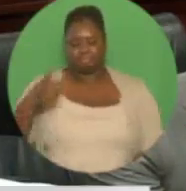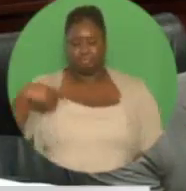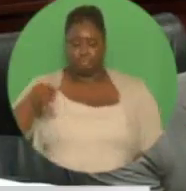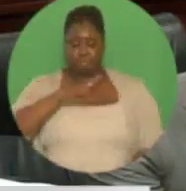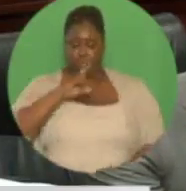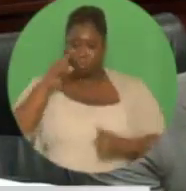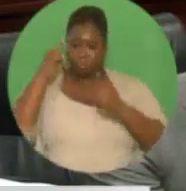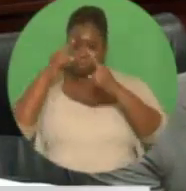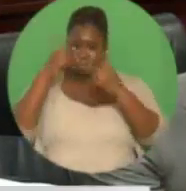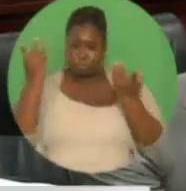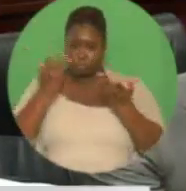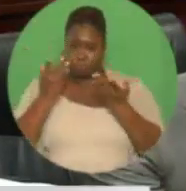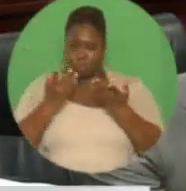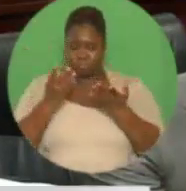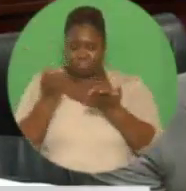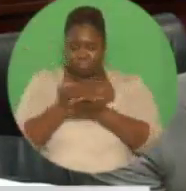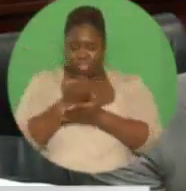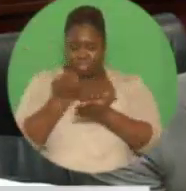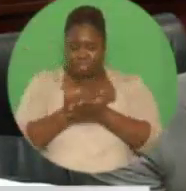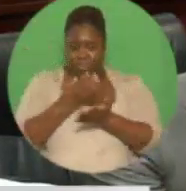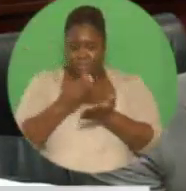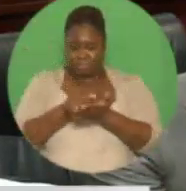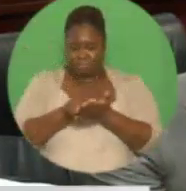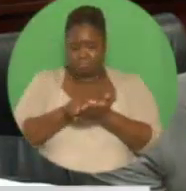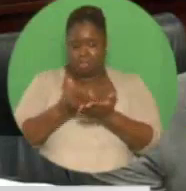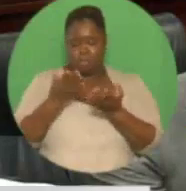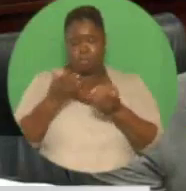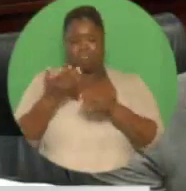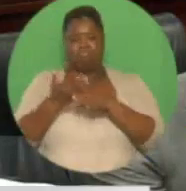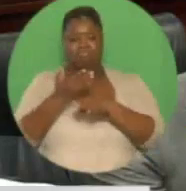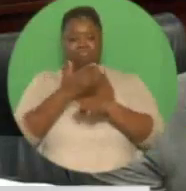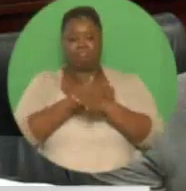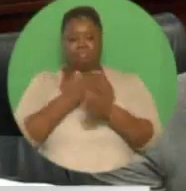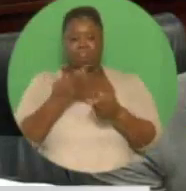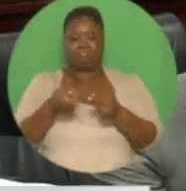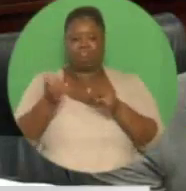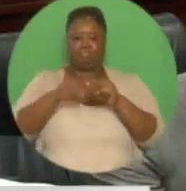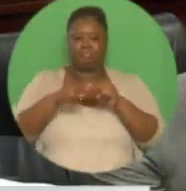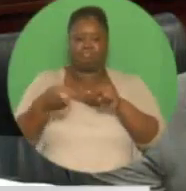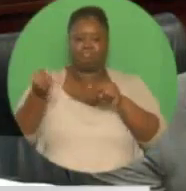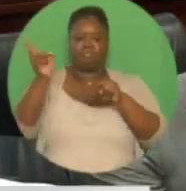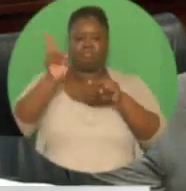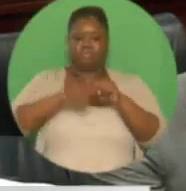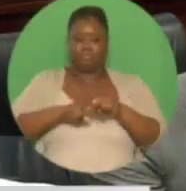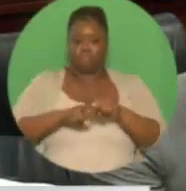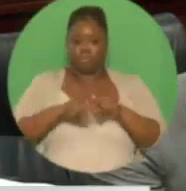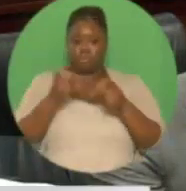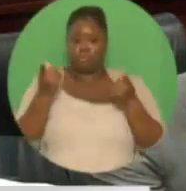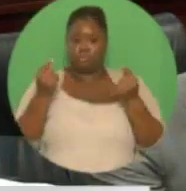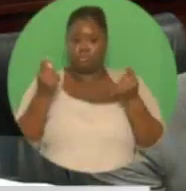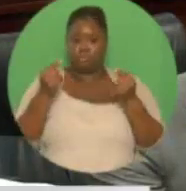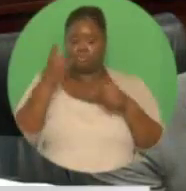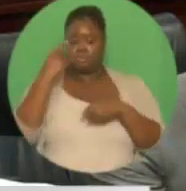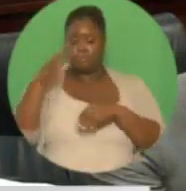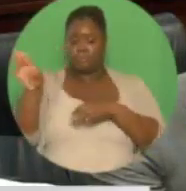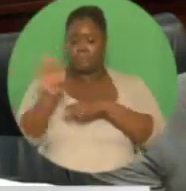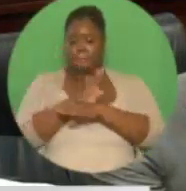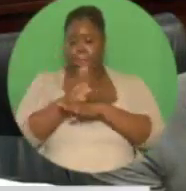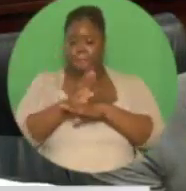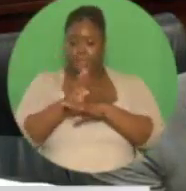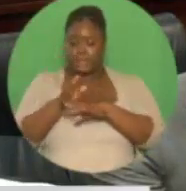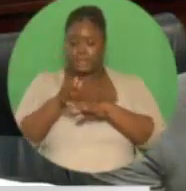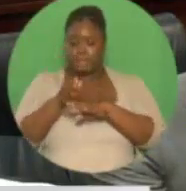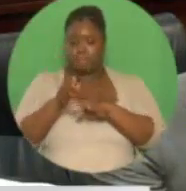important role in establishing the necessary infrastructure and regulatory framework for businesses to foster and grow.